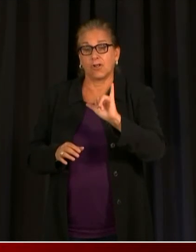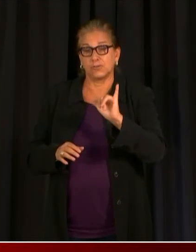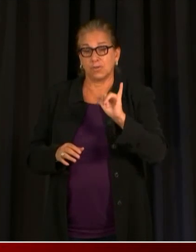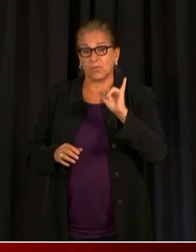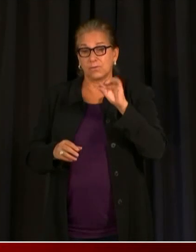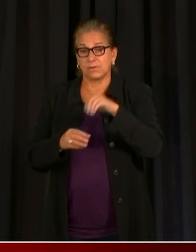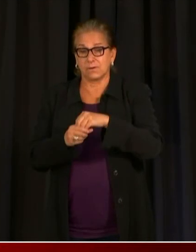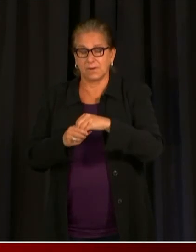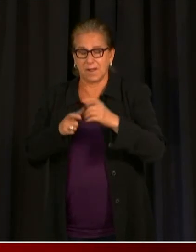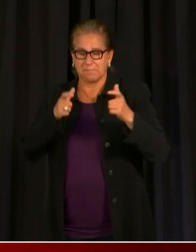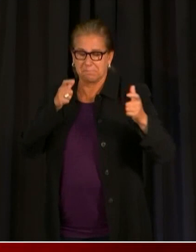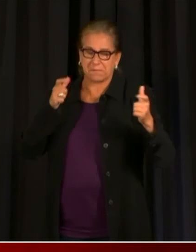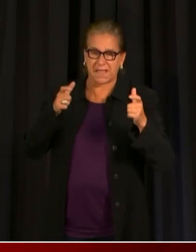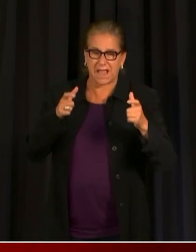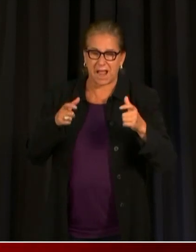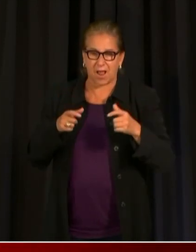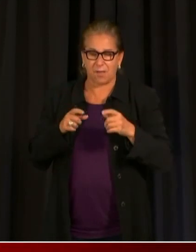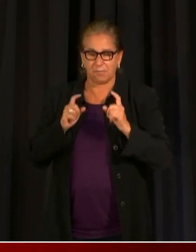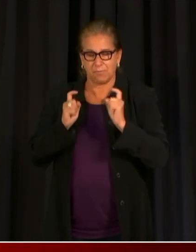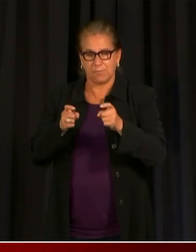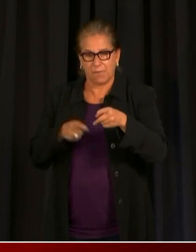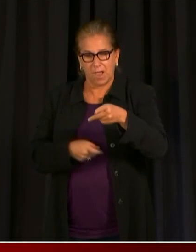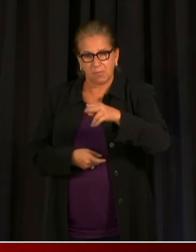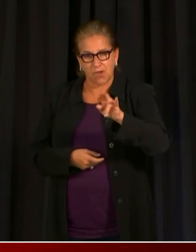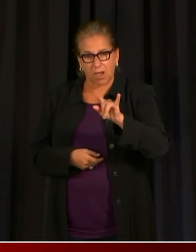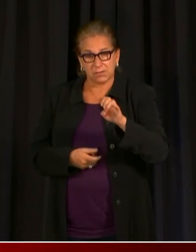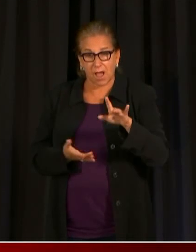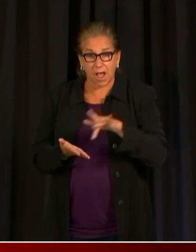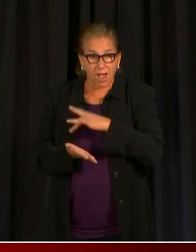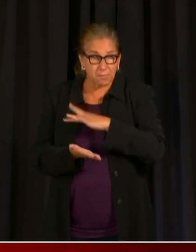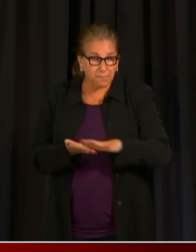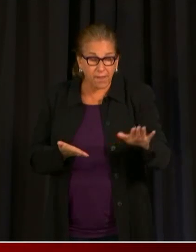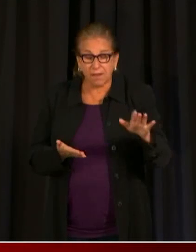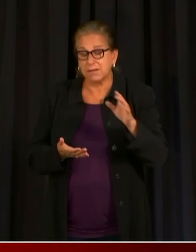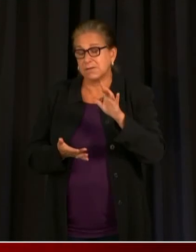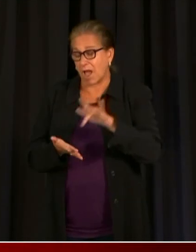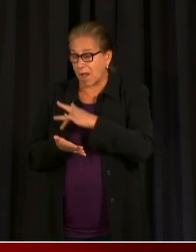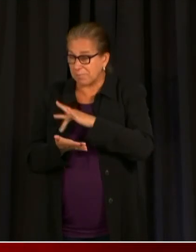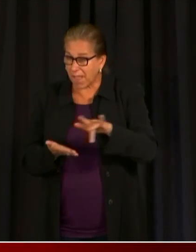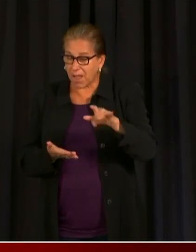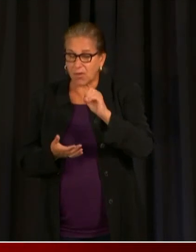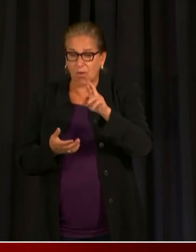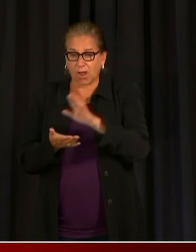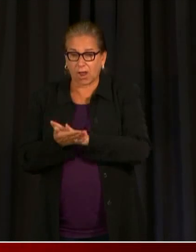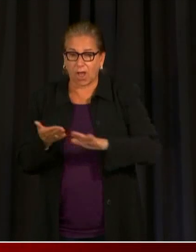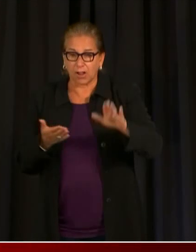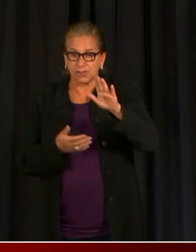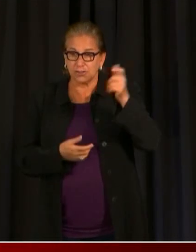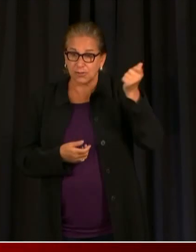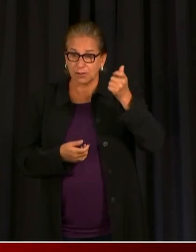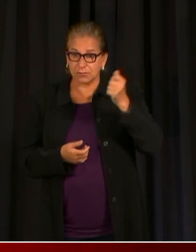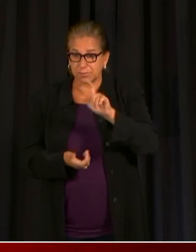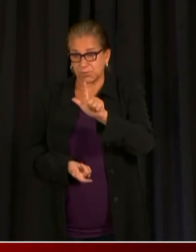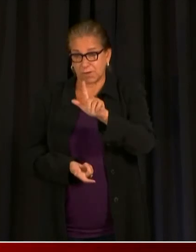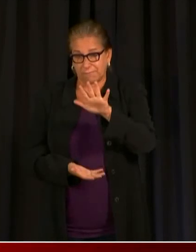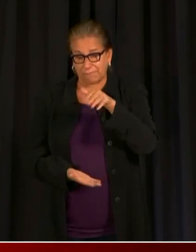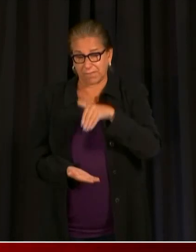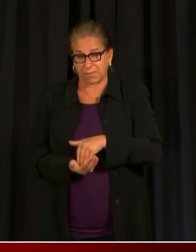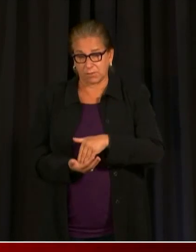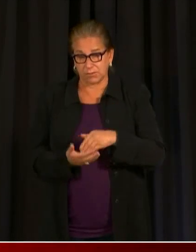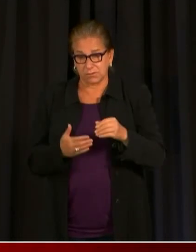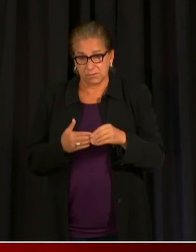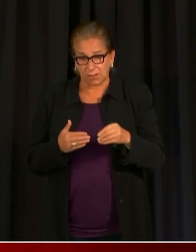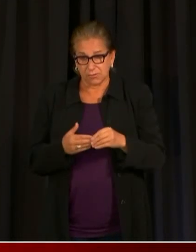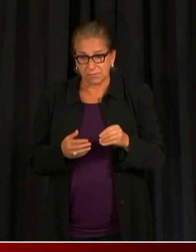an ipad or a college scholarship of $25,000. Additionally,